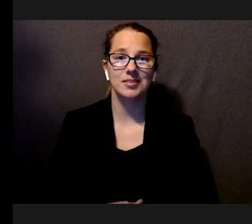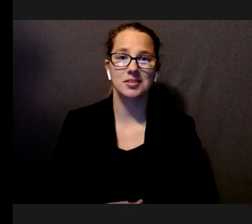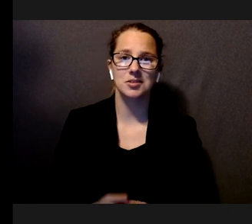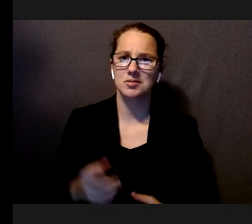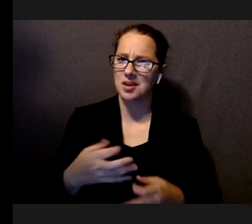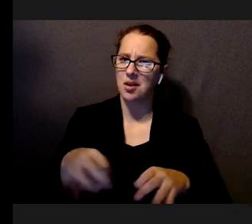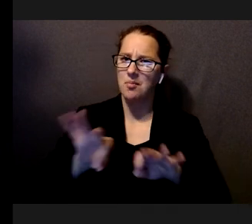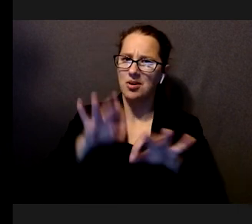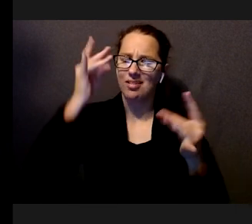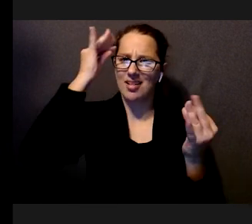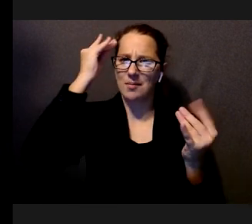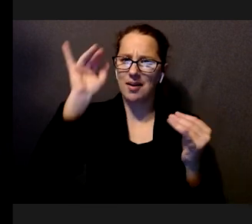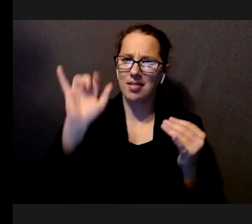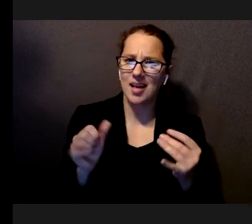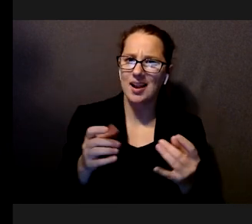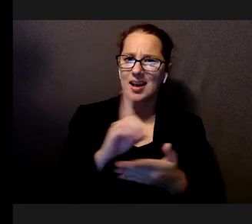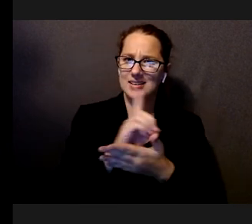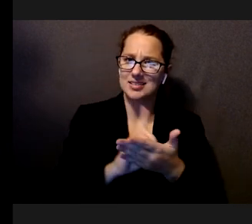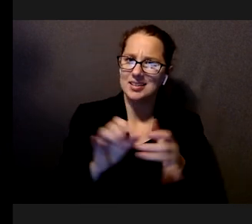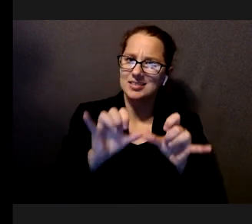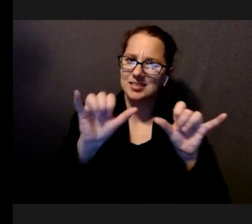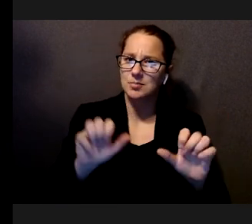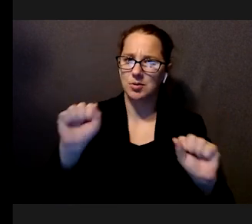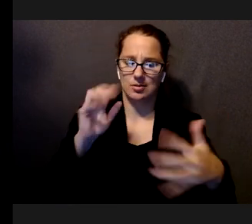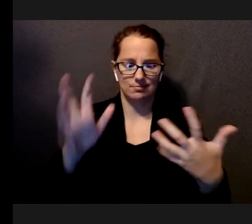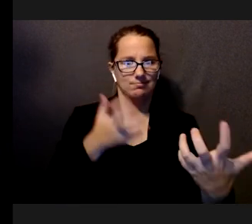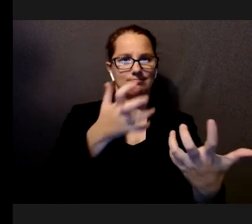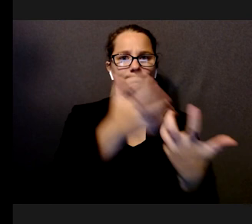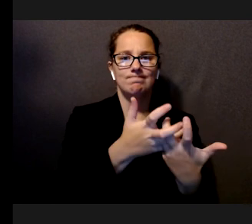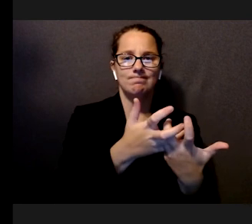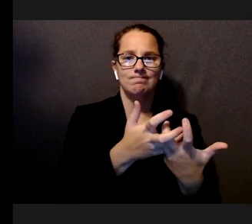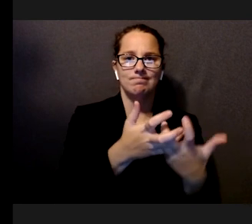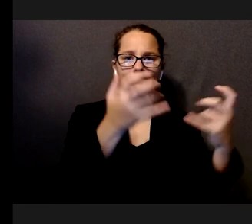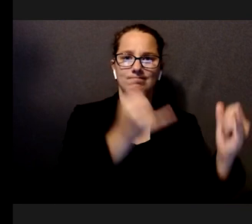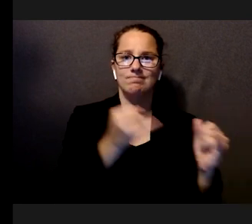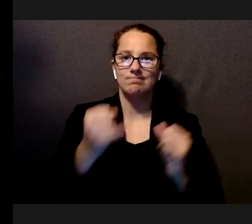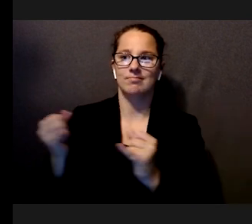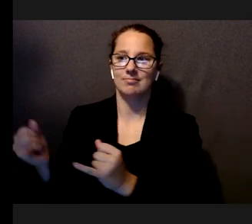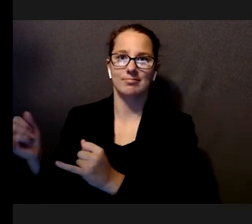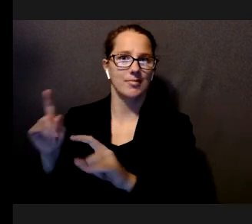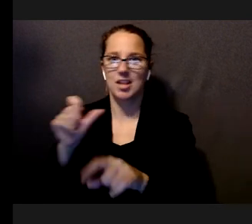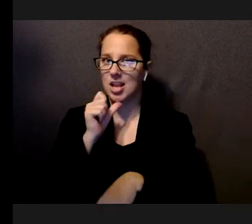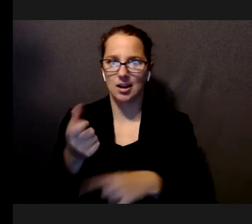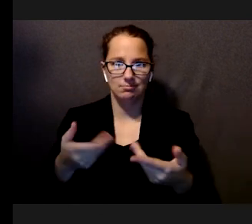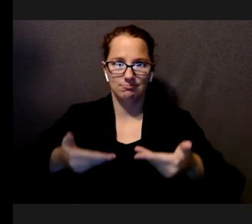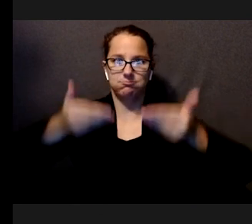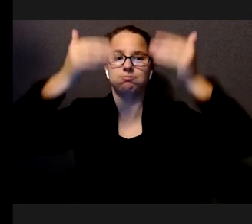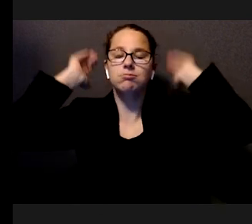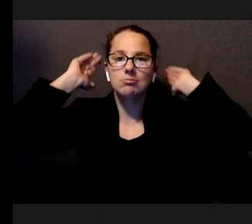to consider those things and to design systems that can be customized for the user without being overwhelming.